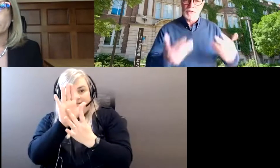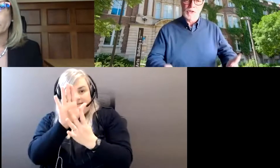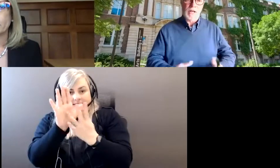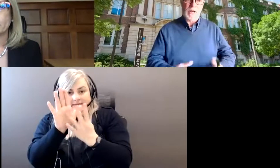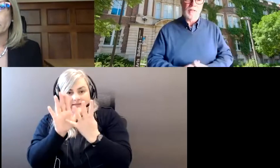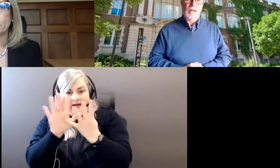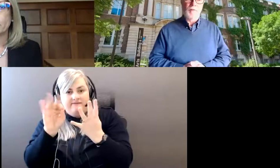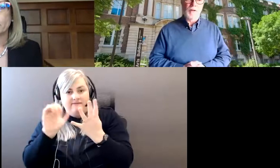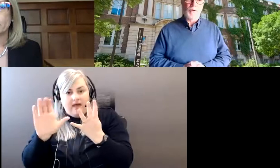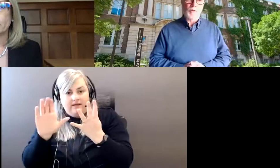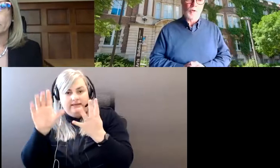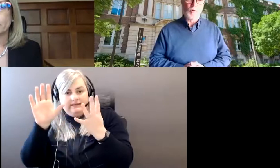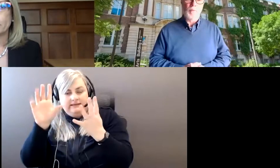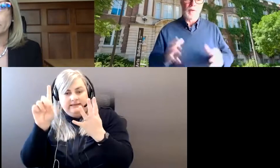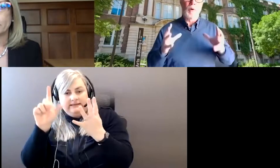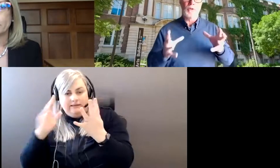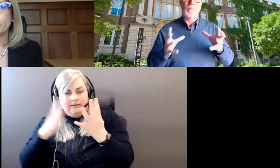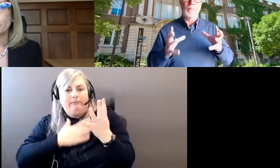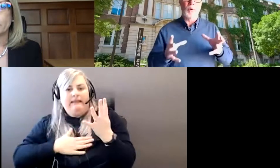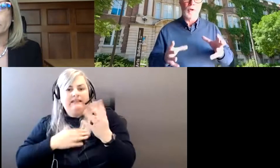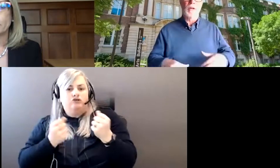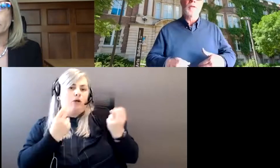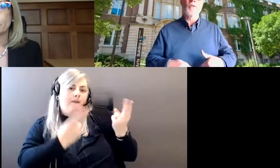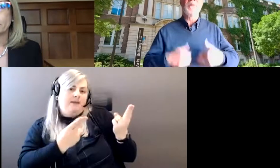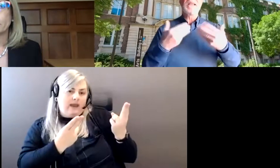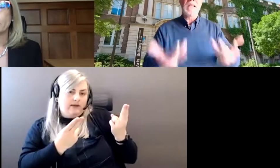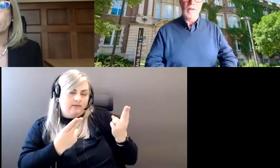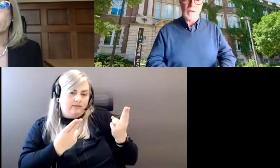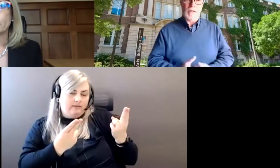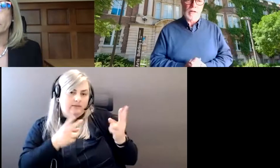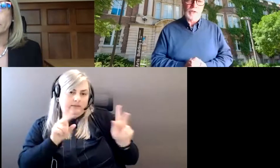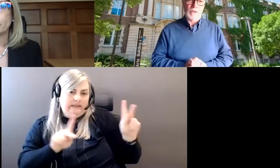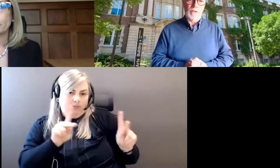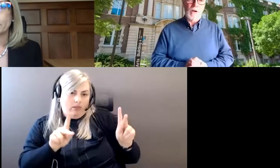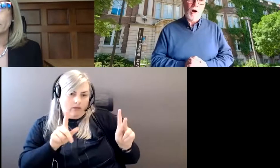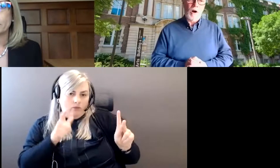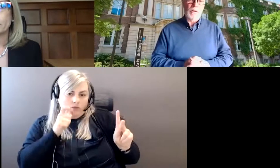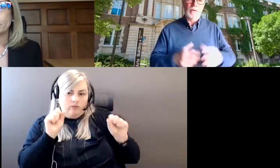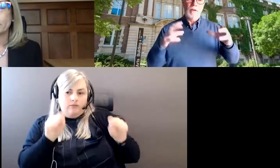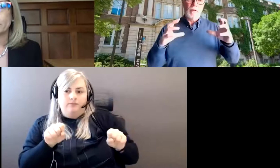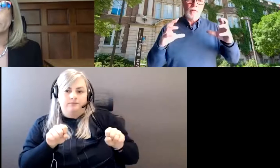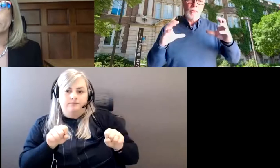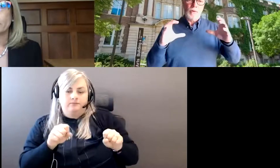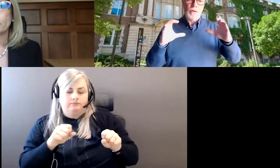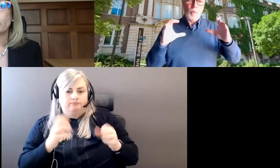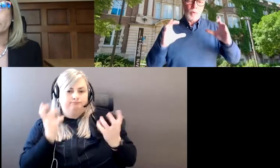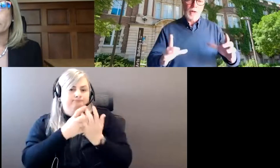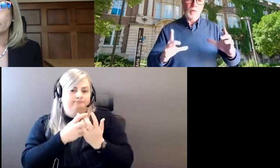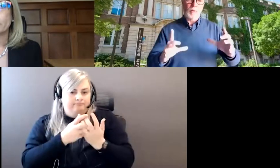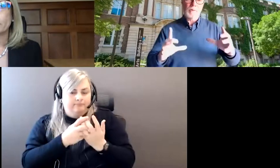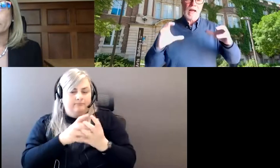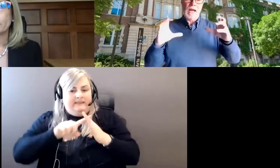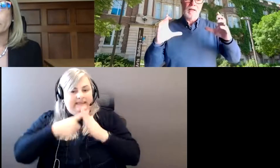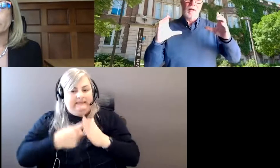or suggest individuals who would be the most appropriate to begin the discussions on the working